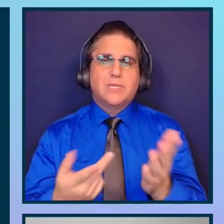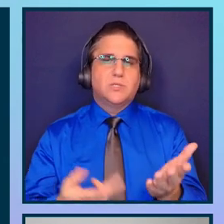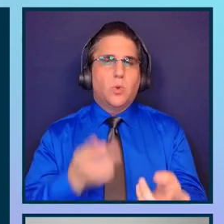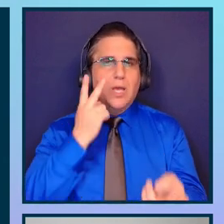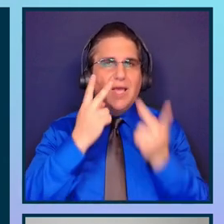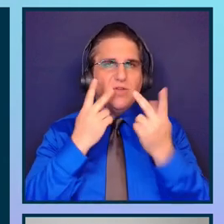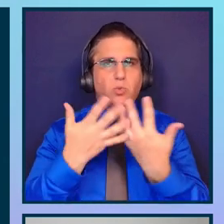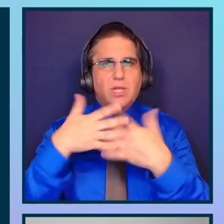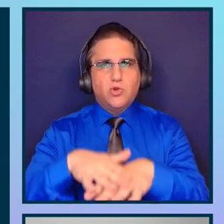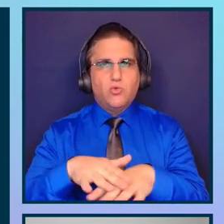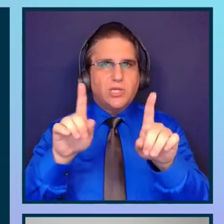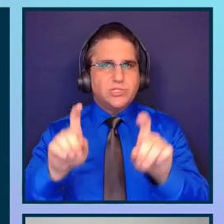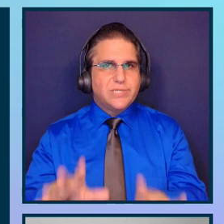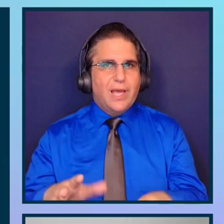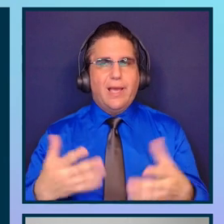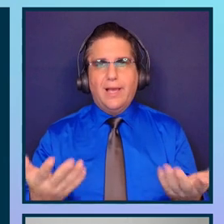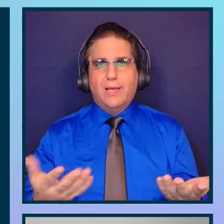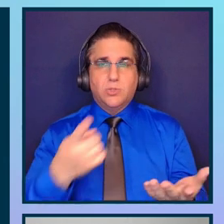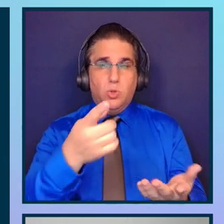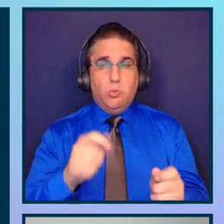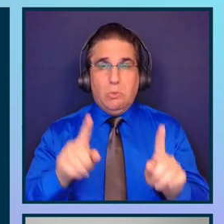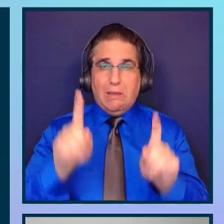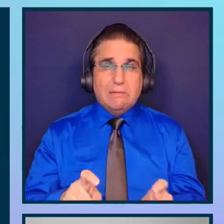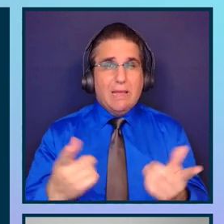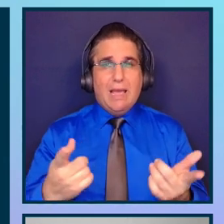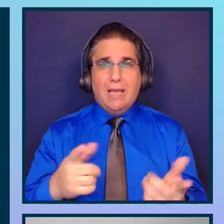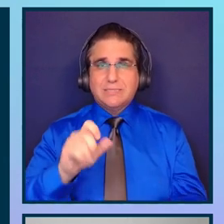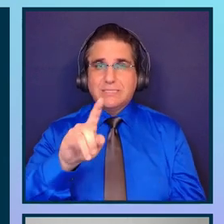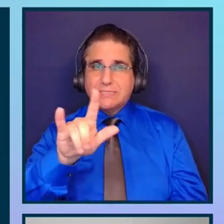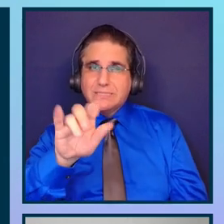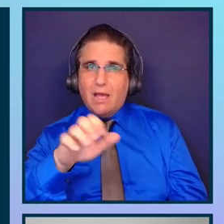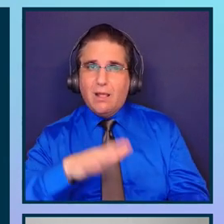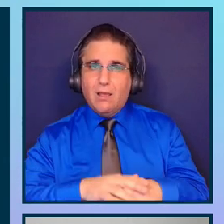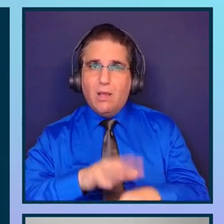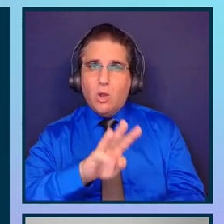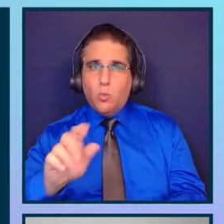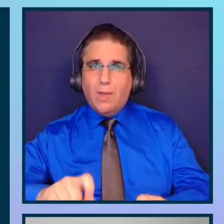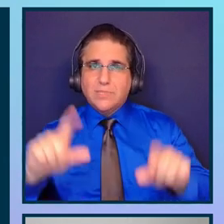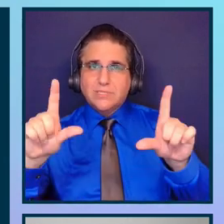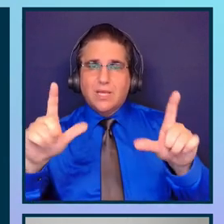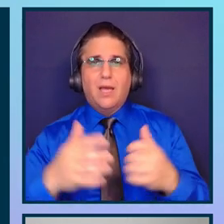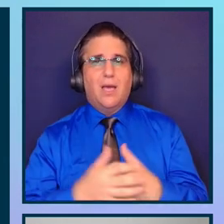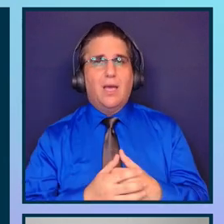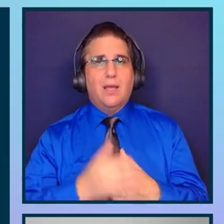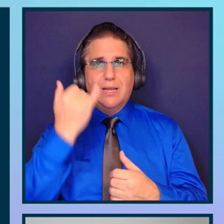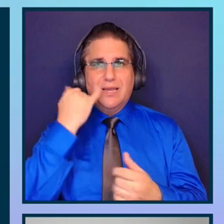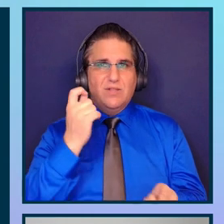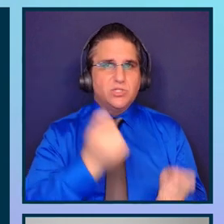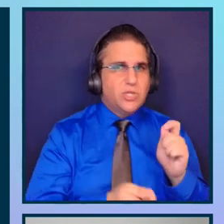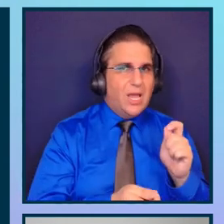integration tests, or you can test as well the styling of your website and if it has changed or not.